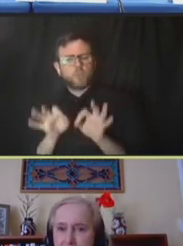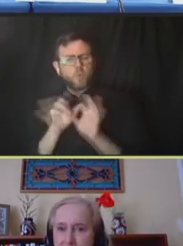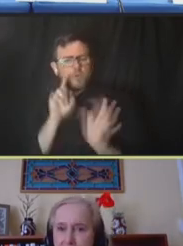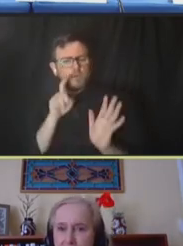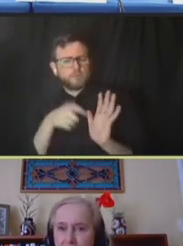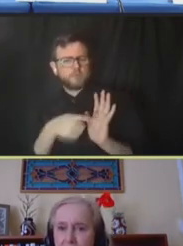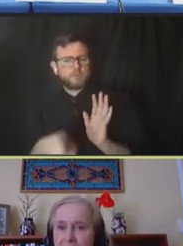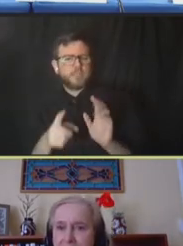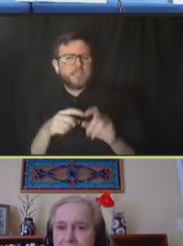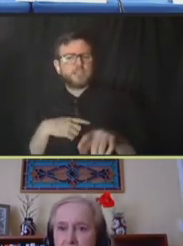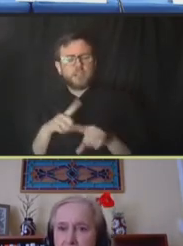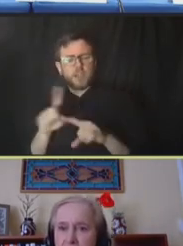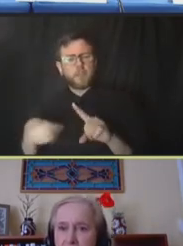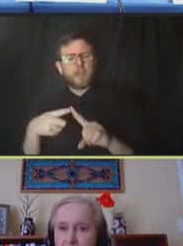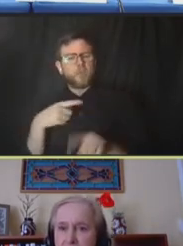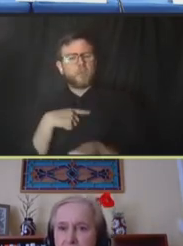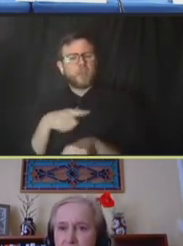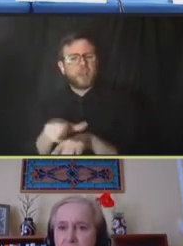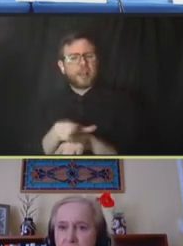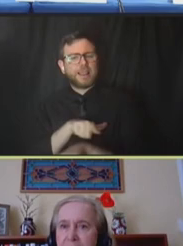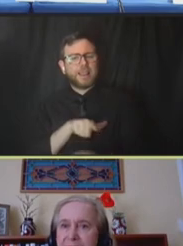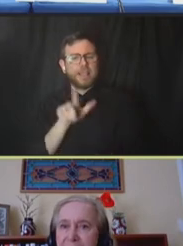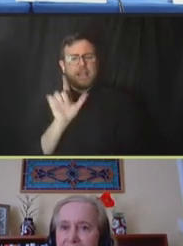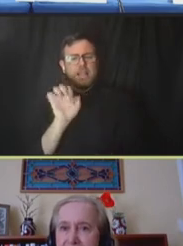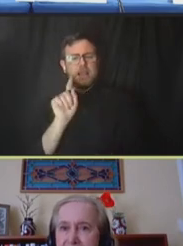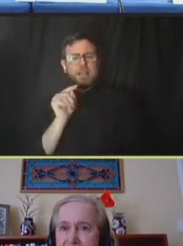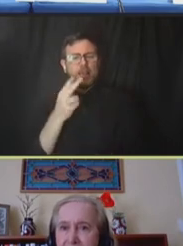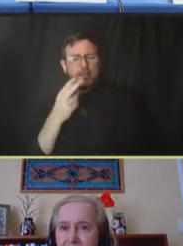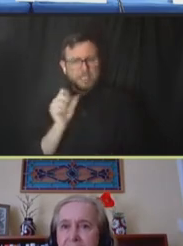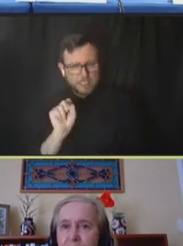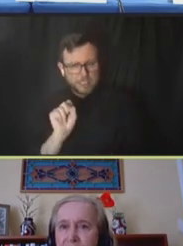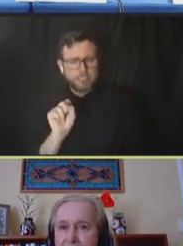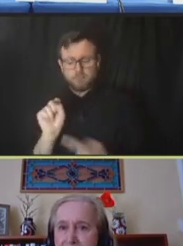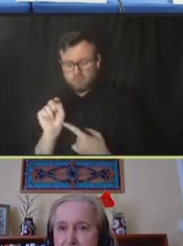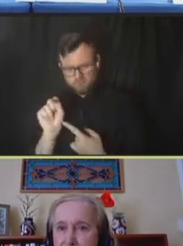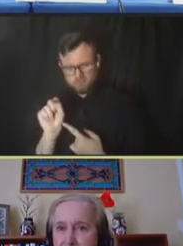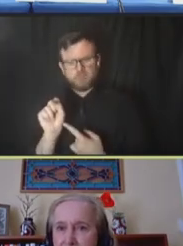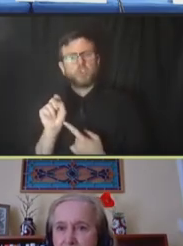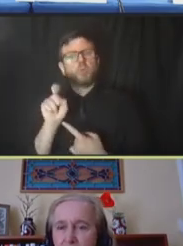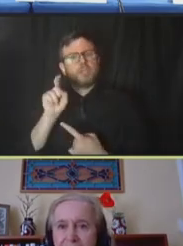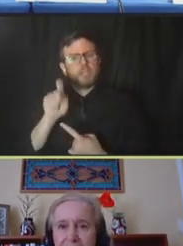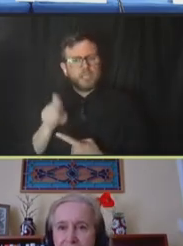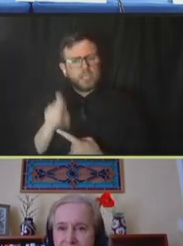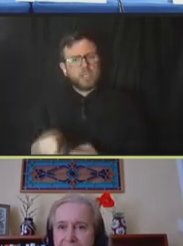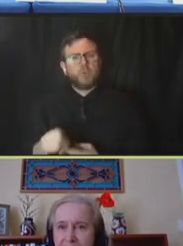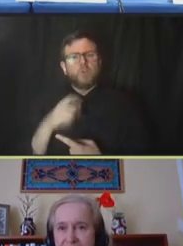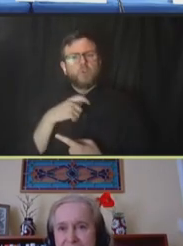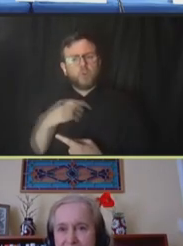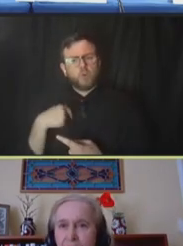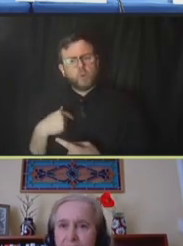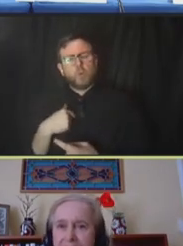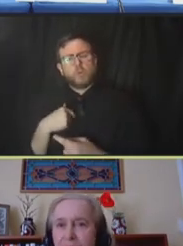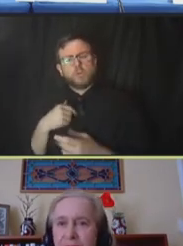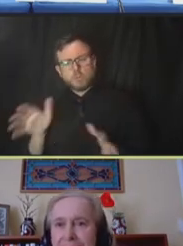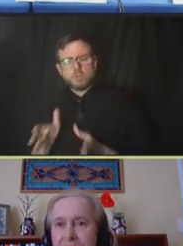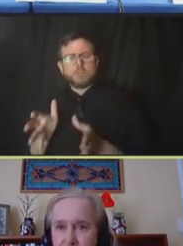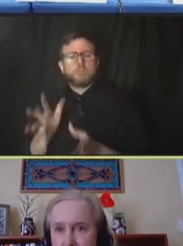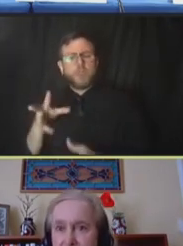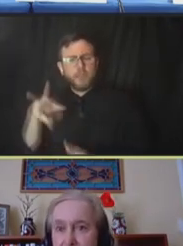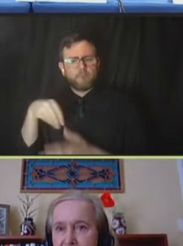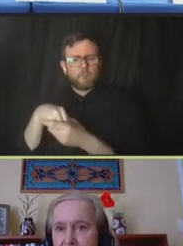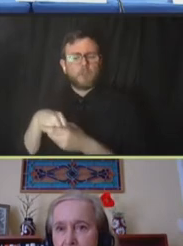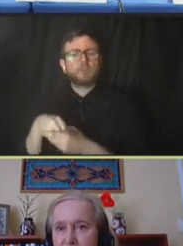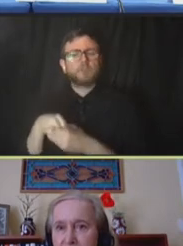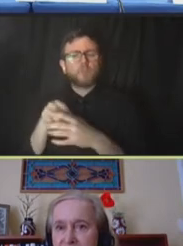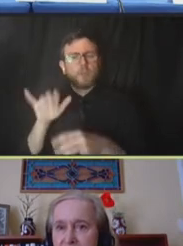and links? Obviously, those are the ones that you should be investing in and protecting. We can't just have a single manufacturing